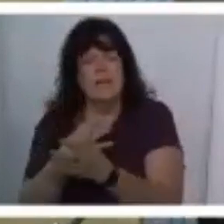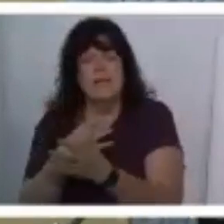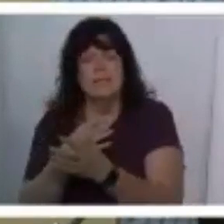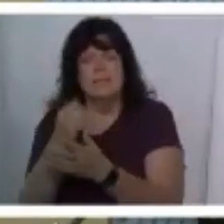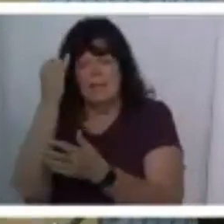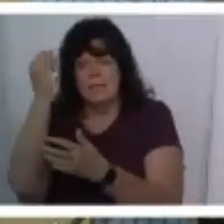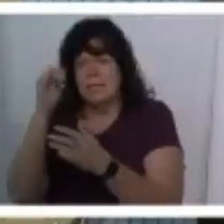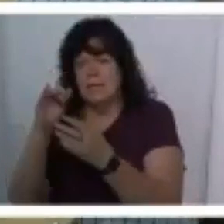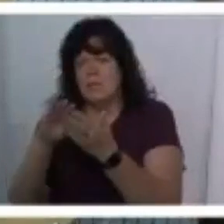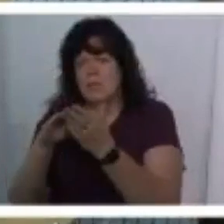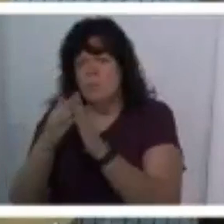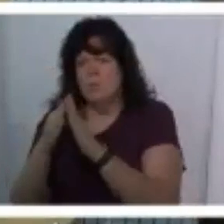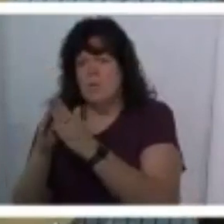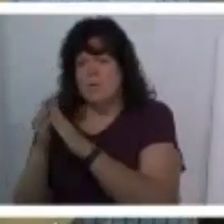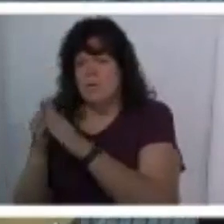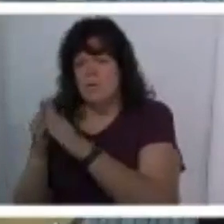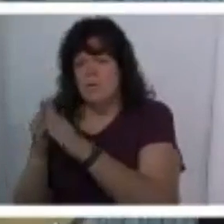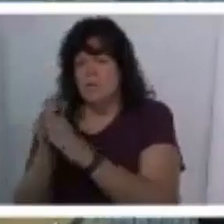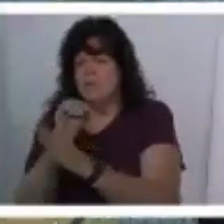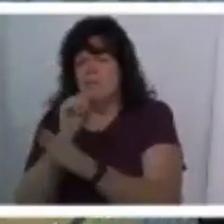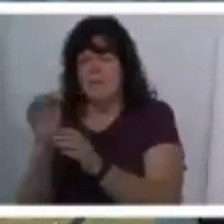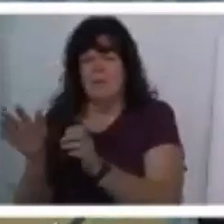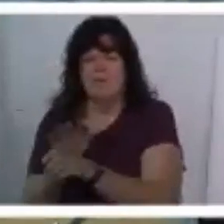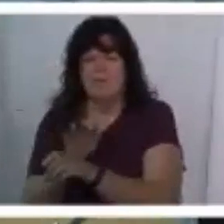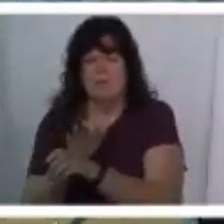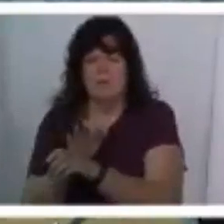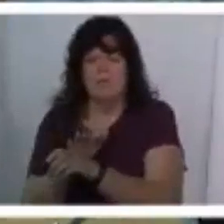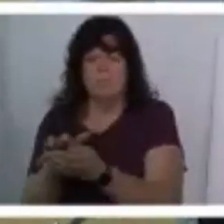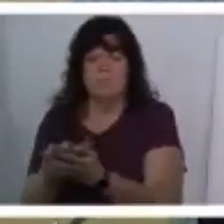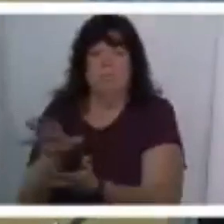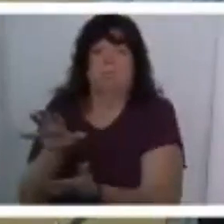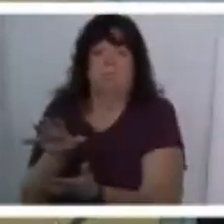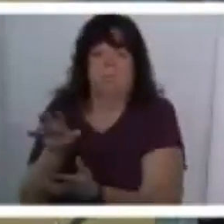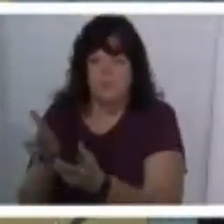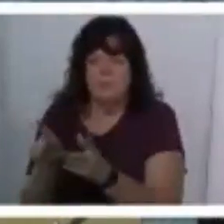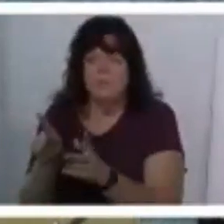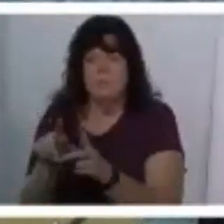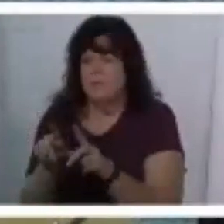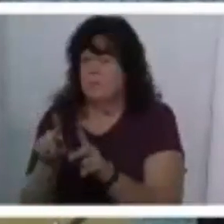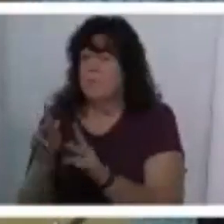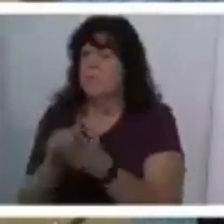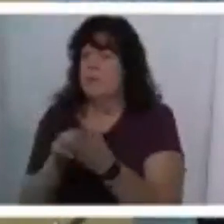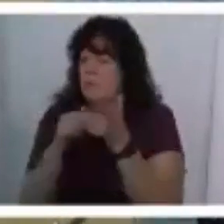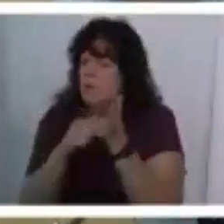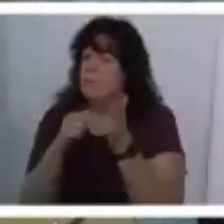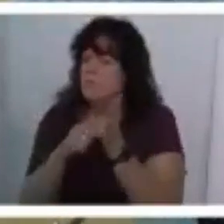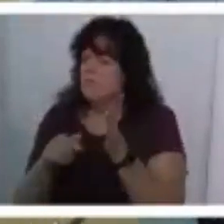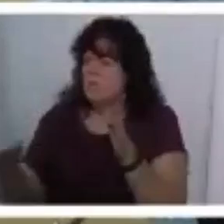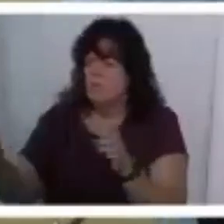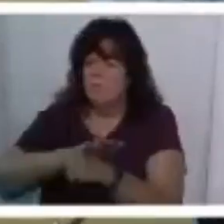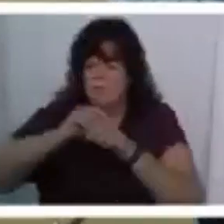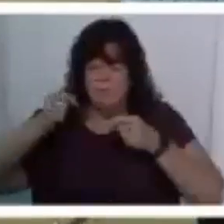of a community not of affluent people but that represented the full